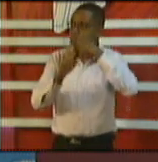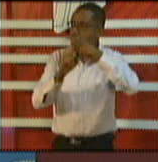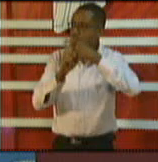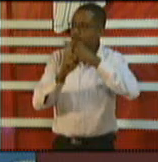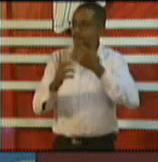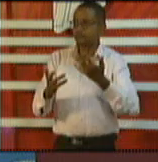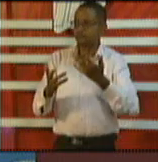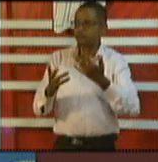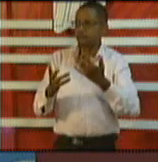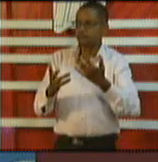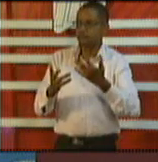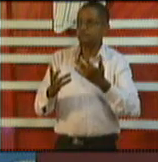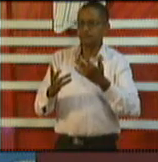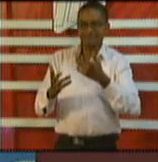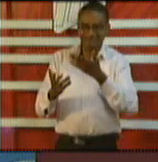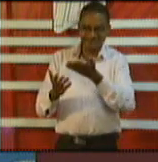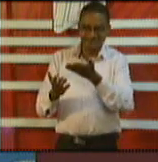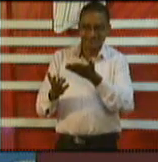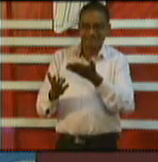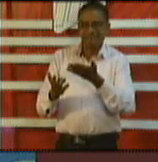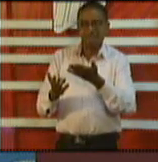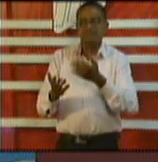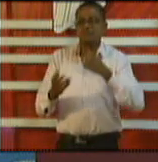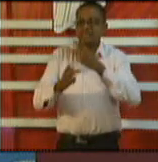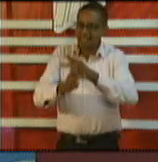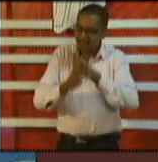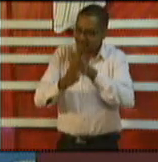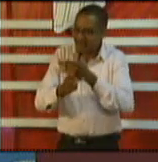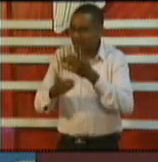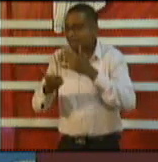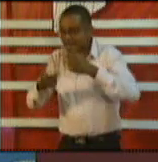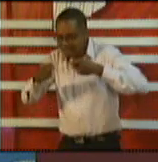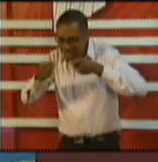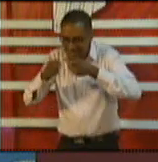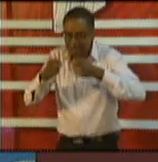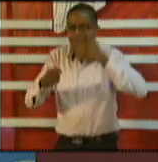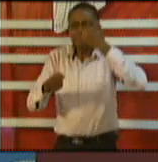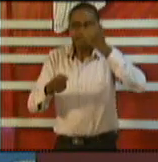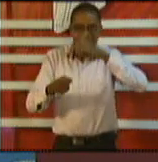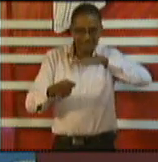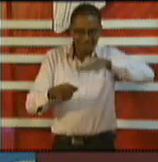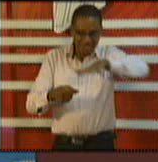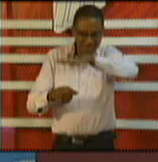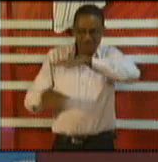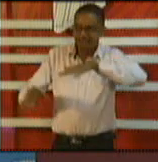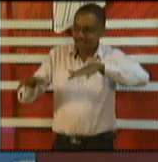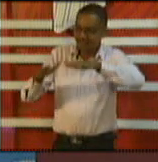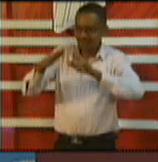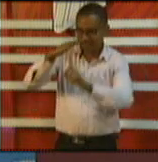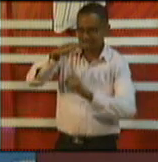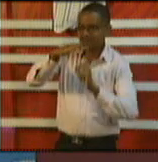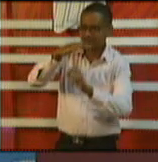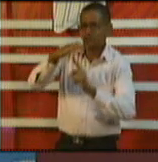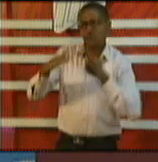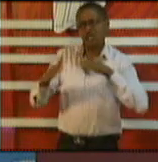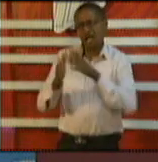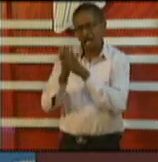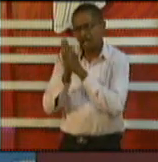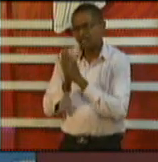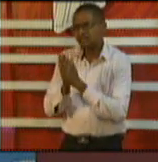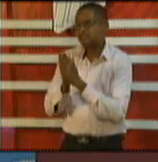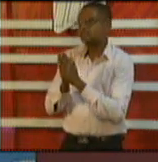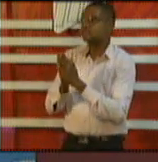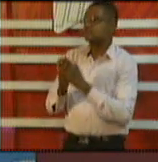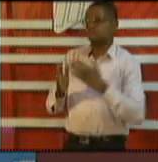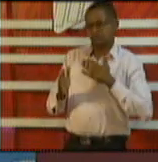in general in Trinidad and Tobago and we'll be able to manage it much better so we're just asking them to bear with us for a few more days we will bring you